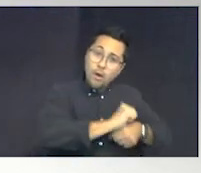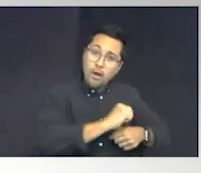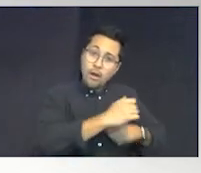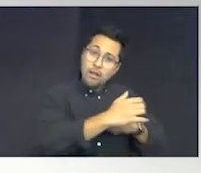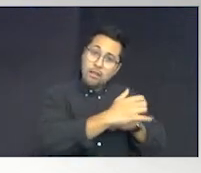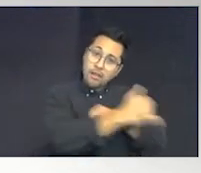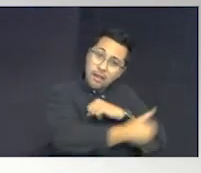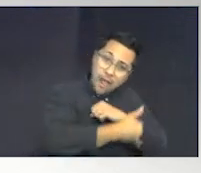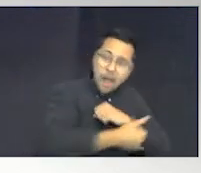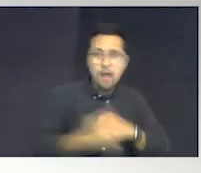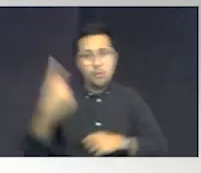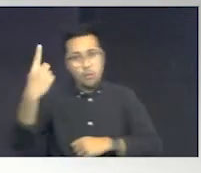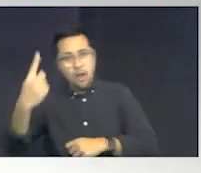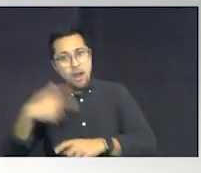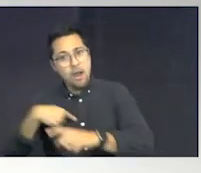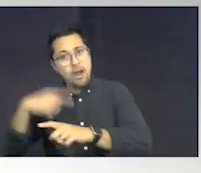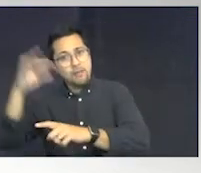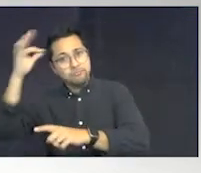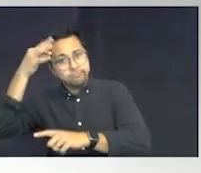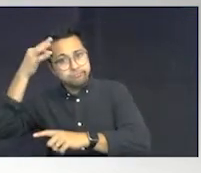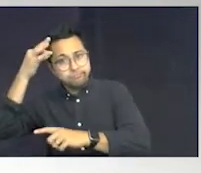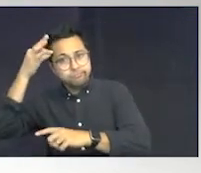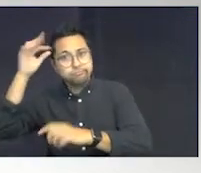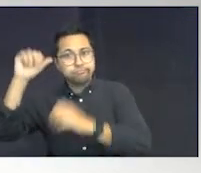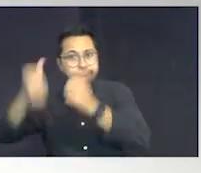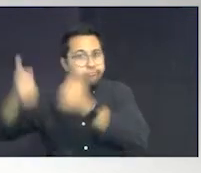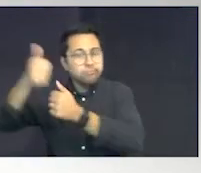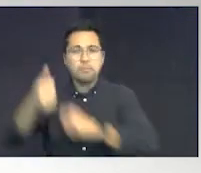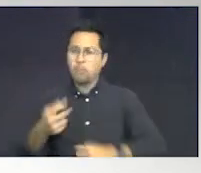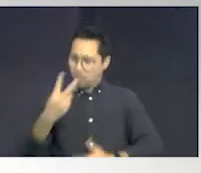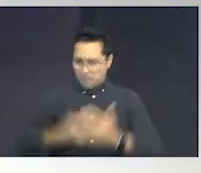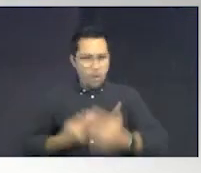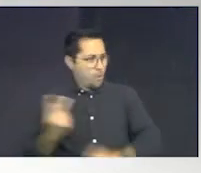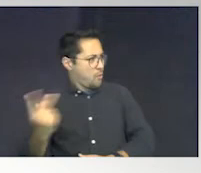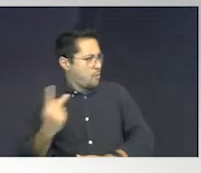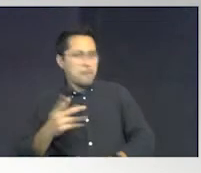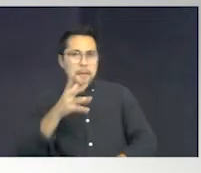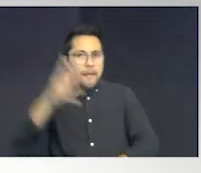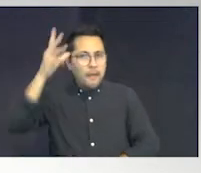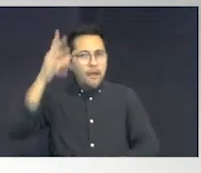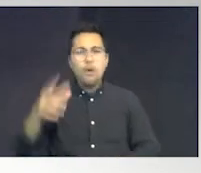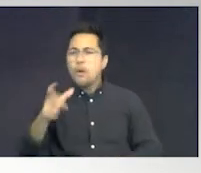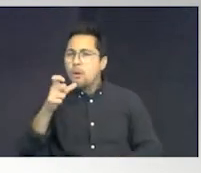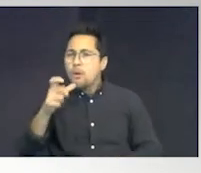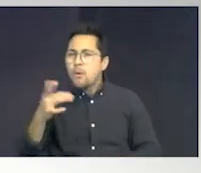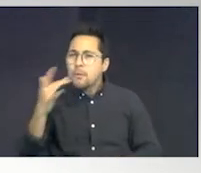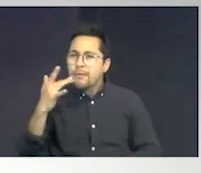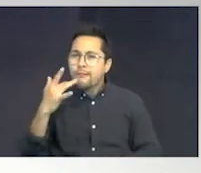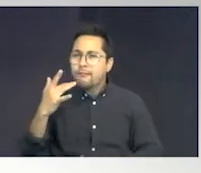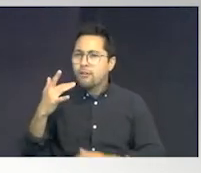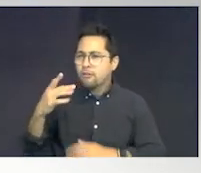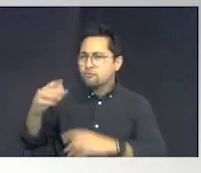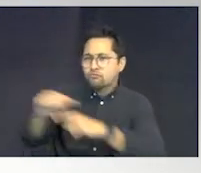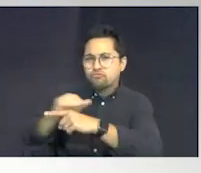federal. Two parents, 365 days a year. Who would you rather be training the police officers?